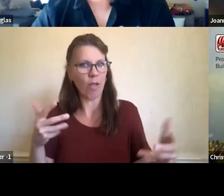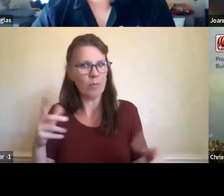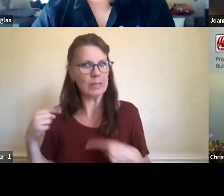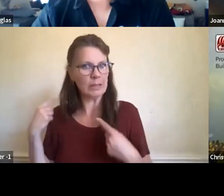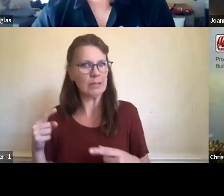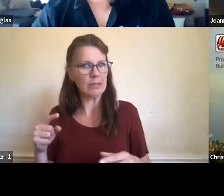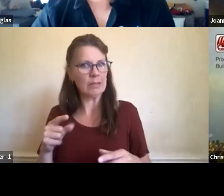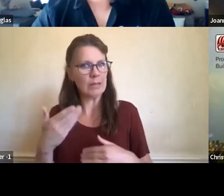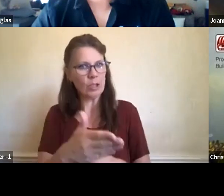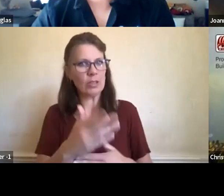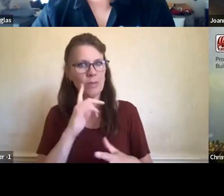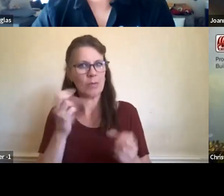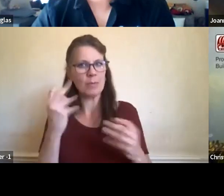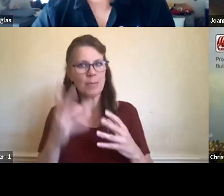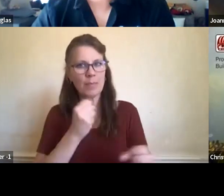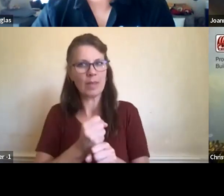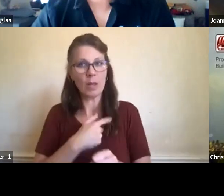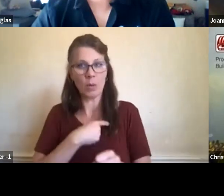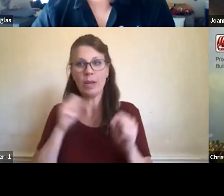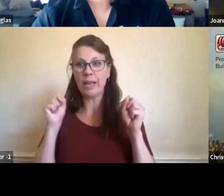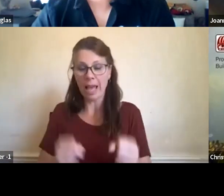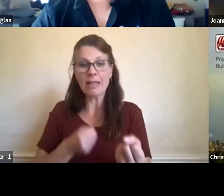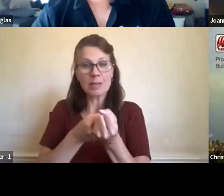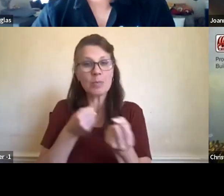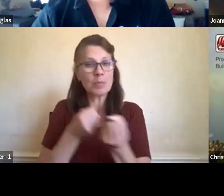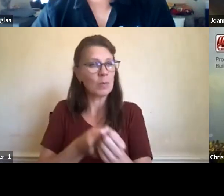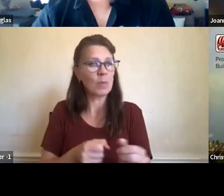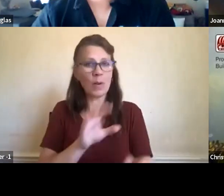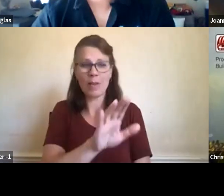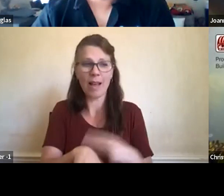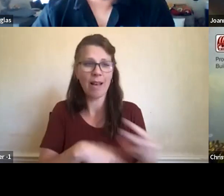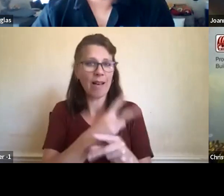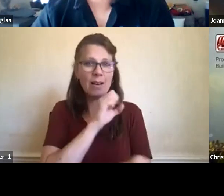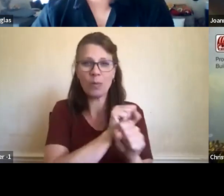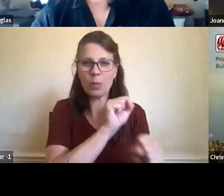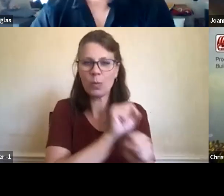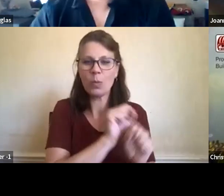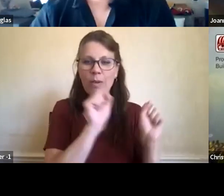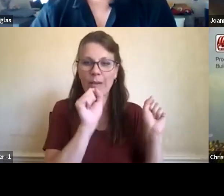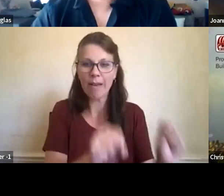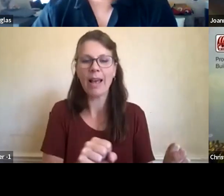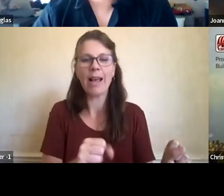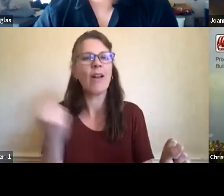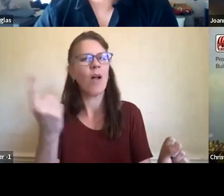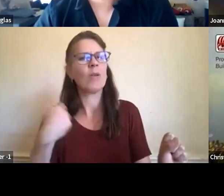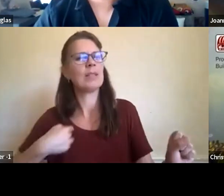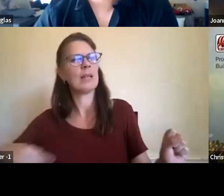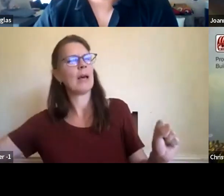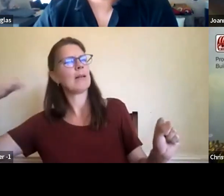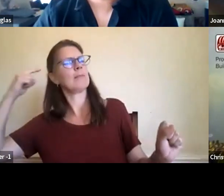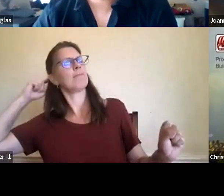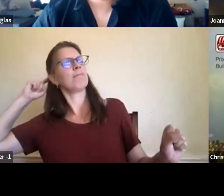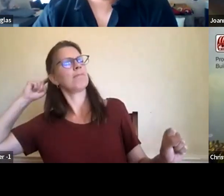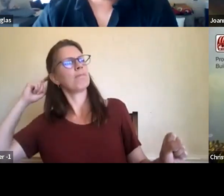support, um, that work as I always go back to the, the necessity of these biological indicators, because